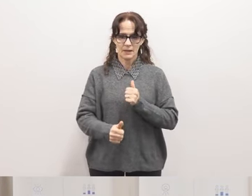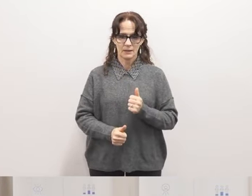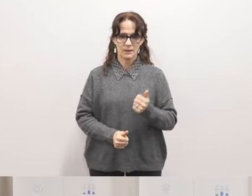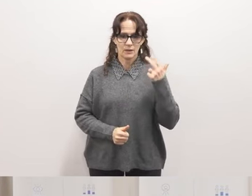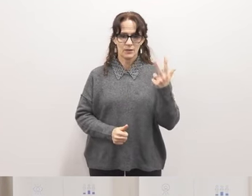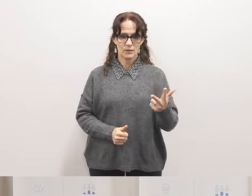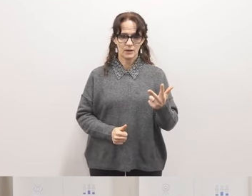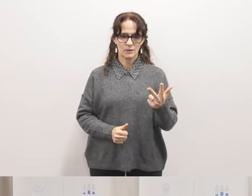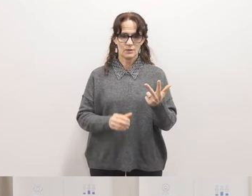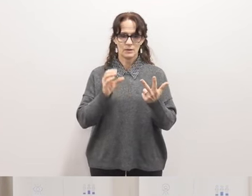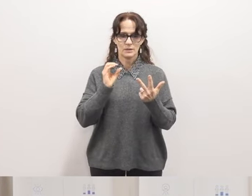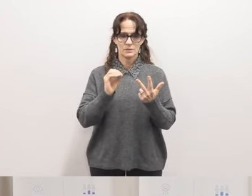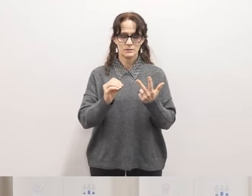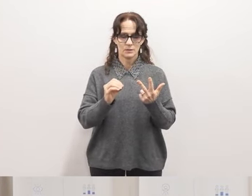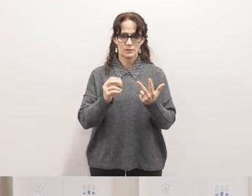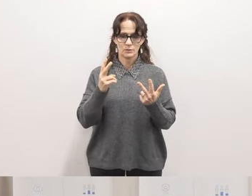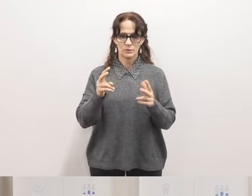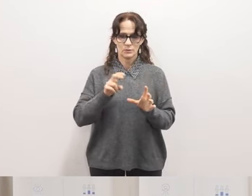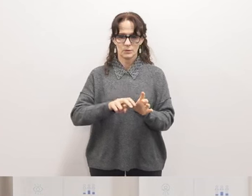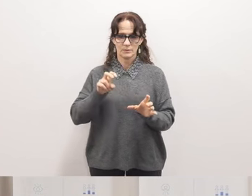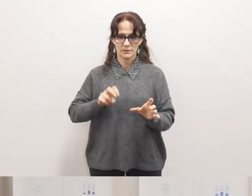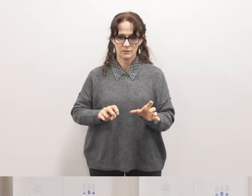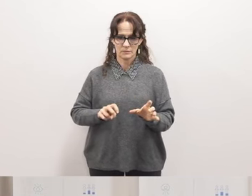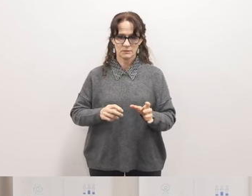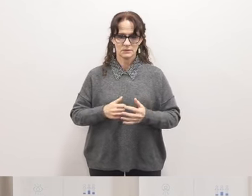three zero with two abstentions